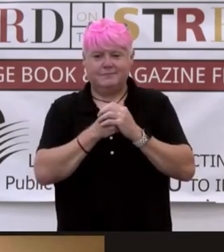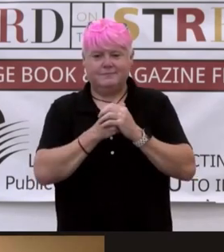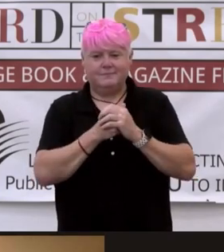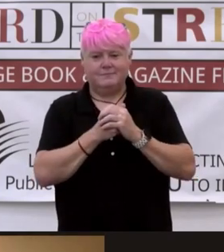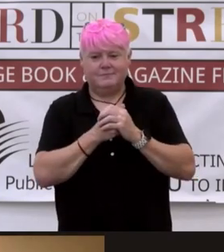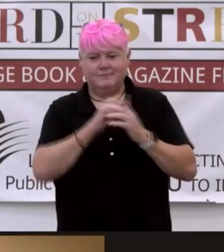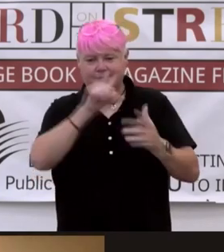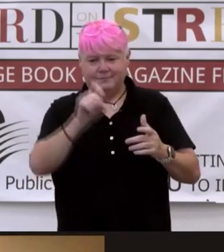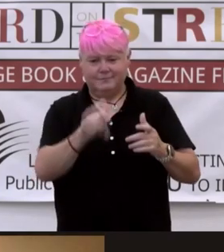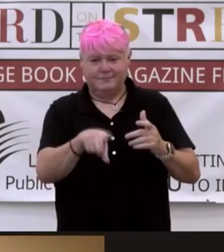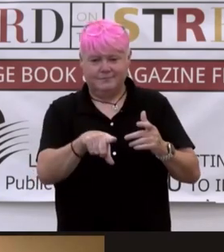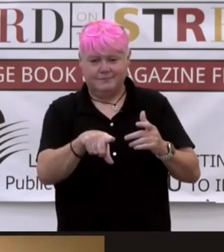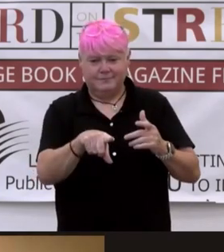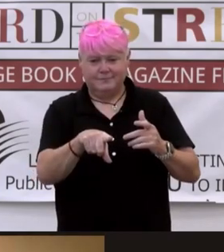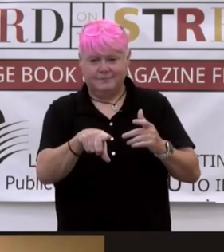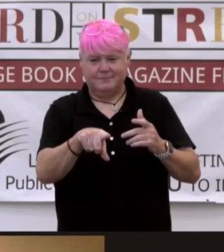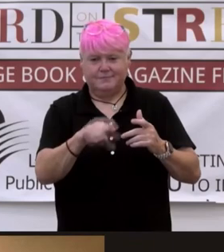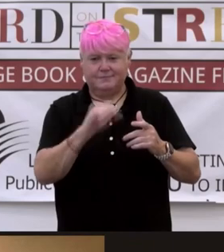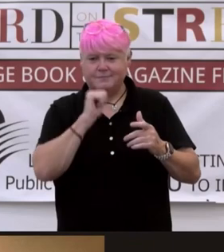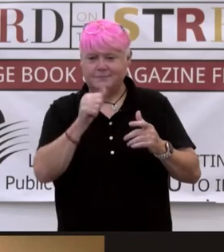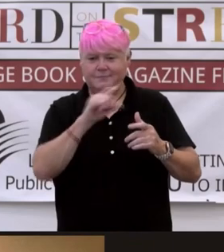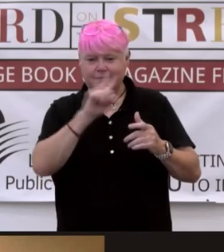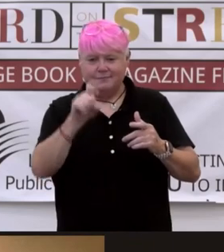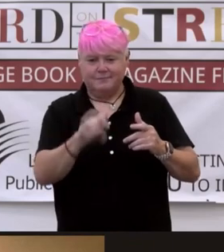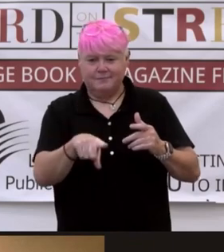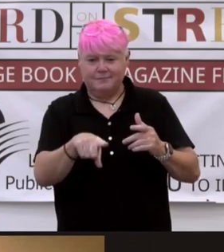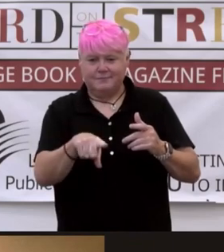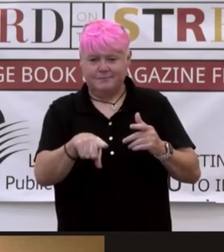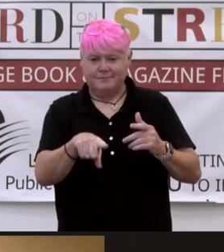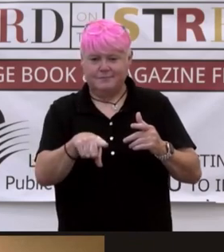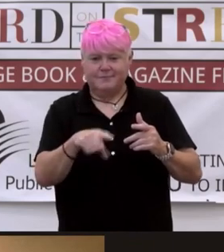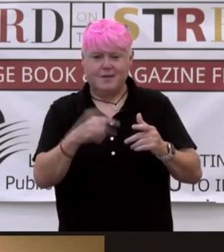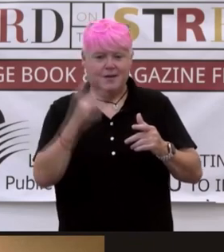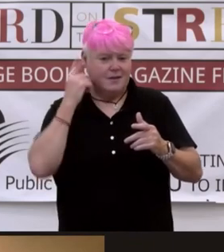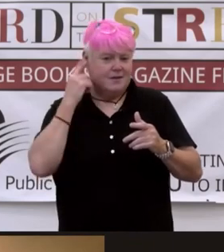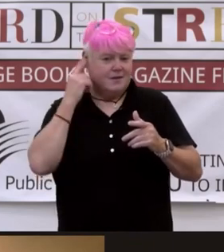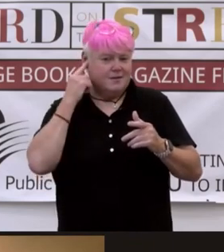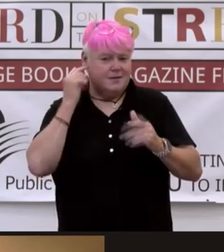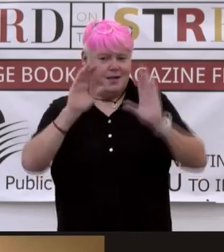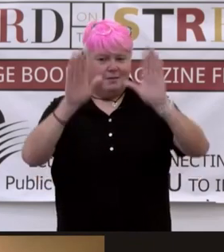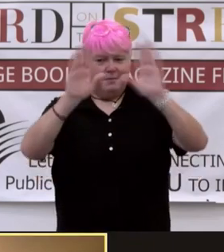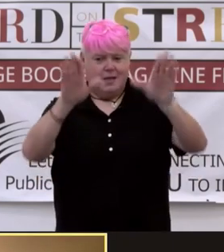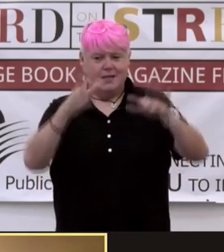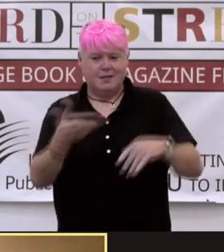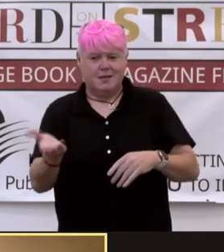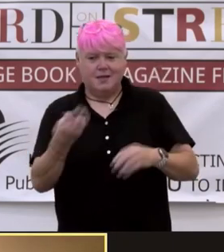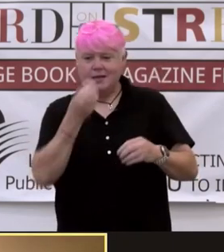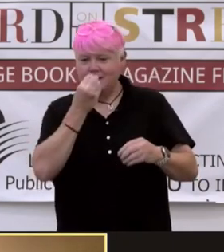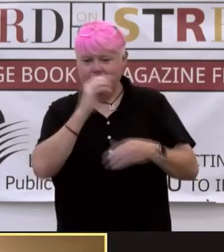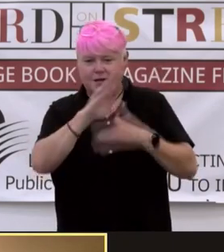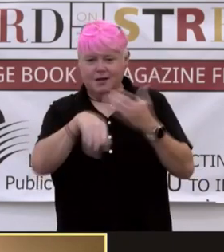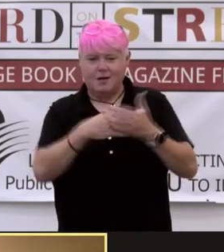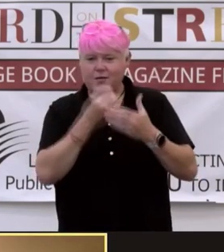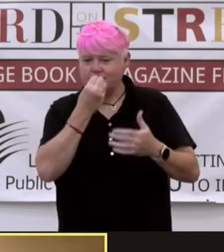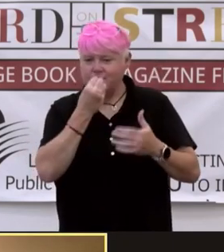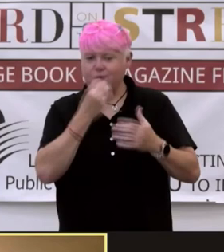question. Not a question, but it sounds like an amazing thing to do while reading the book, eating all this week. Yes, definitely.